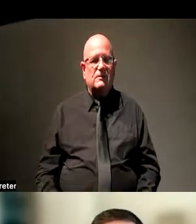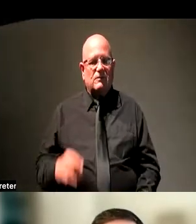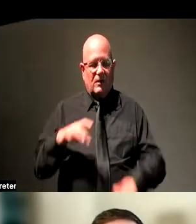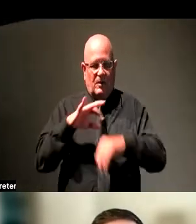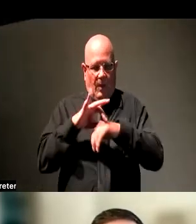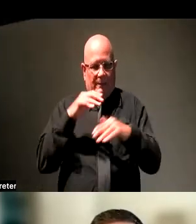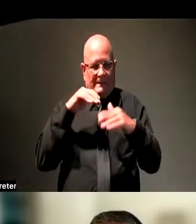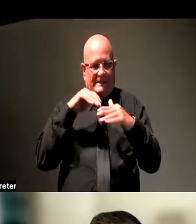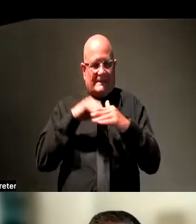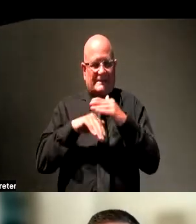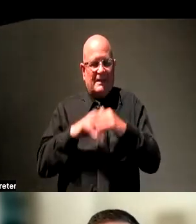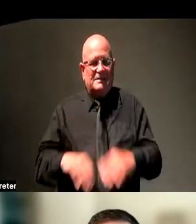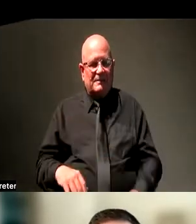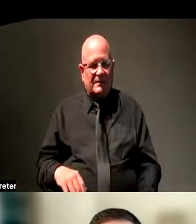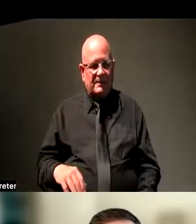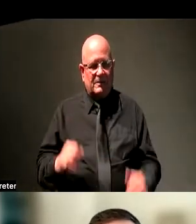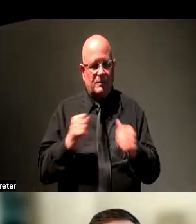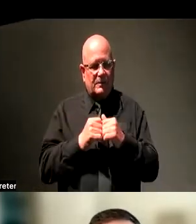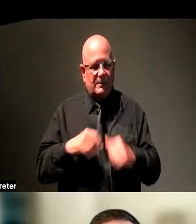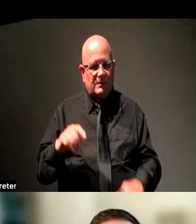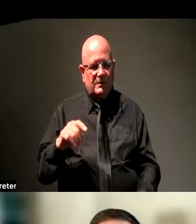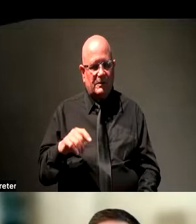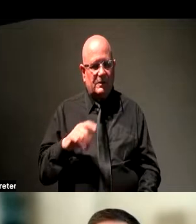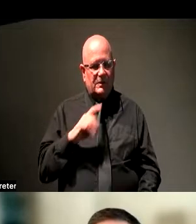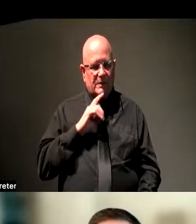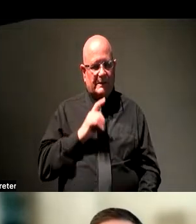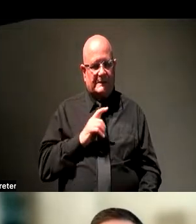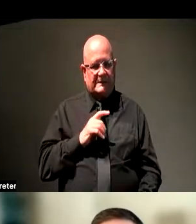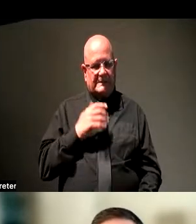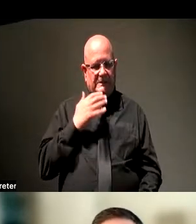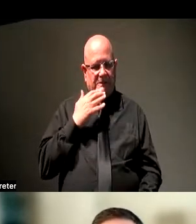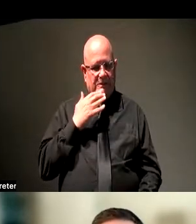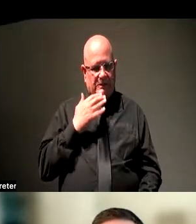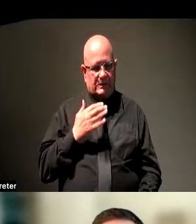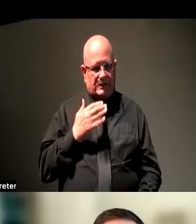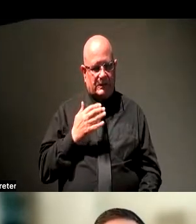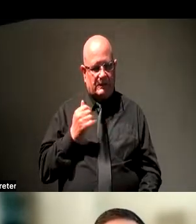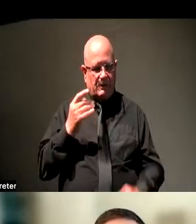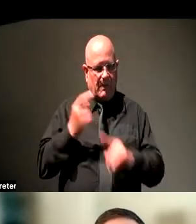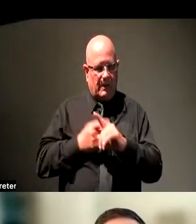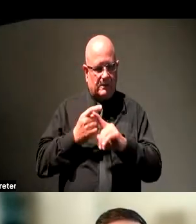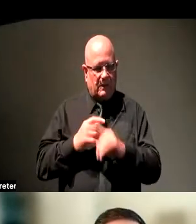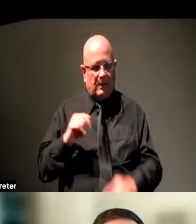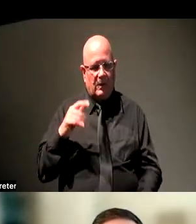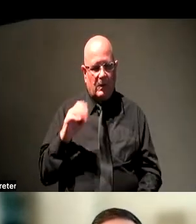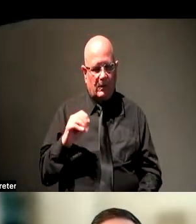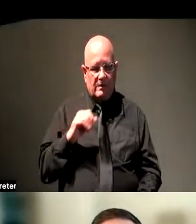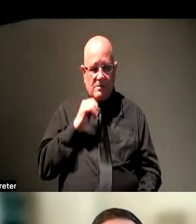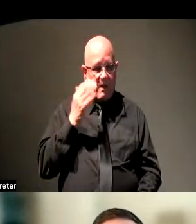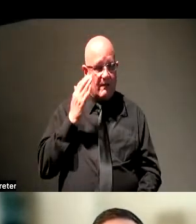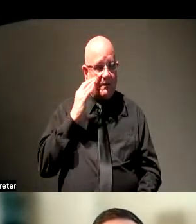with you. I am indeed with WebAIM. That's pretty recent. I joined WebAIM just a couple of months ago. If you're not familiar with